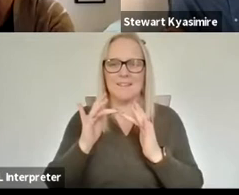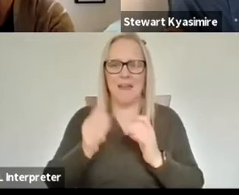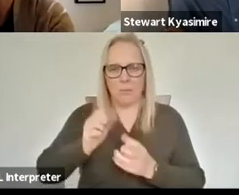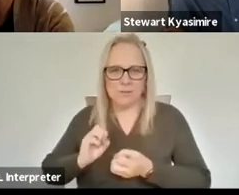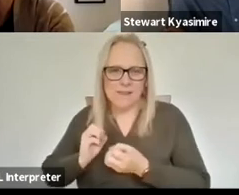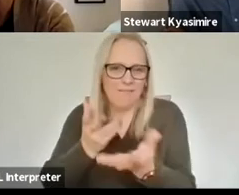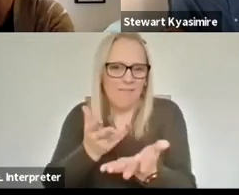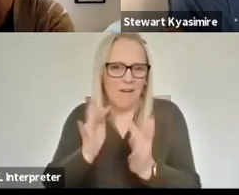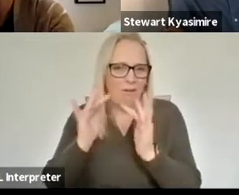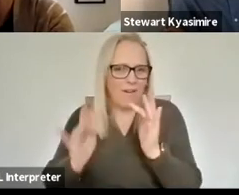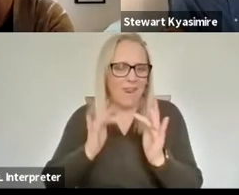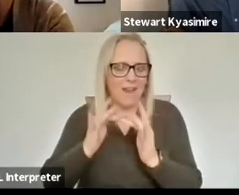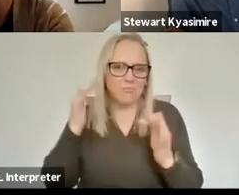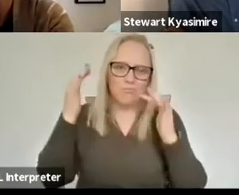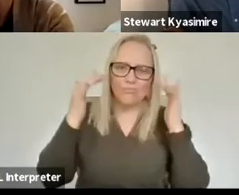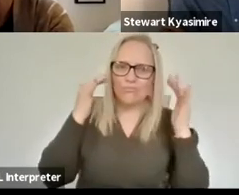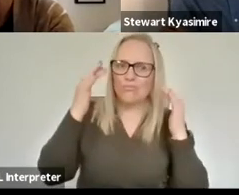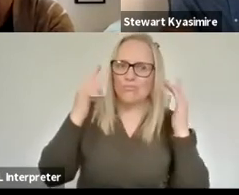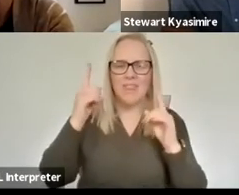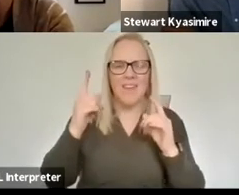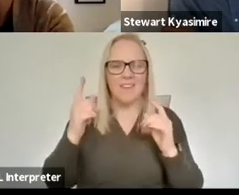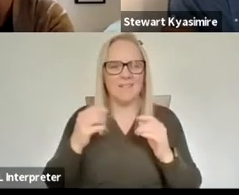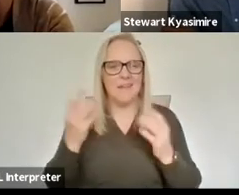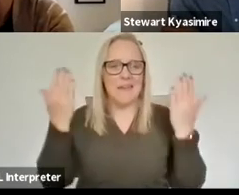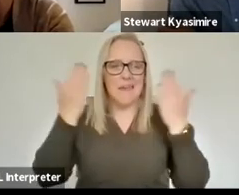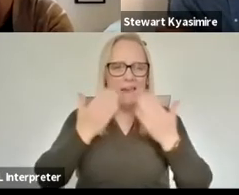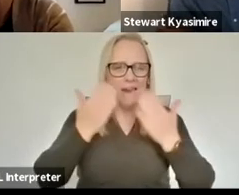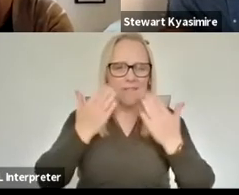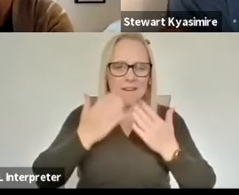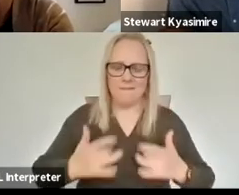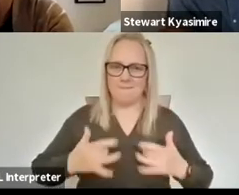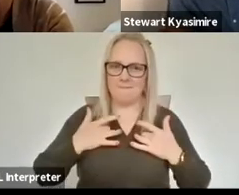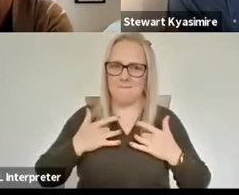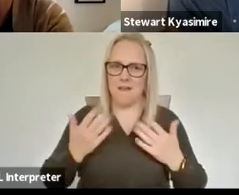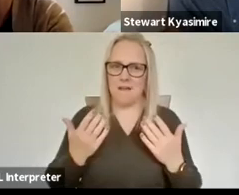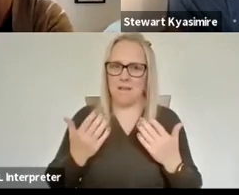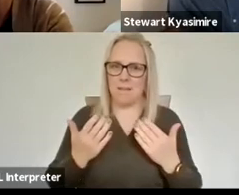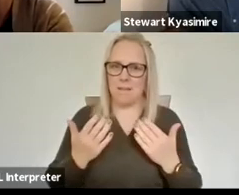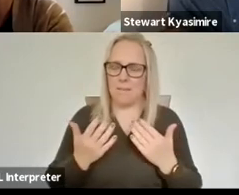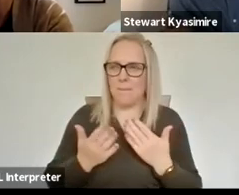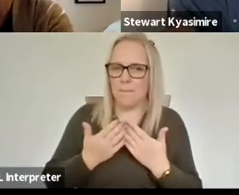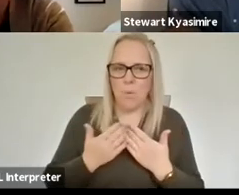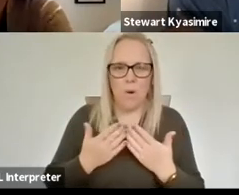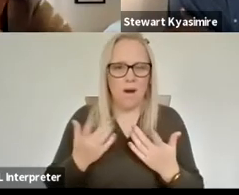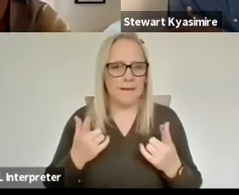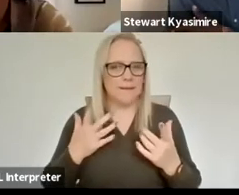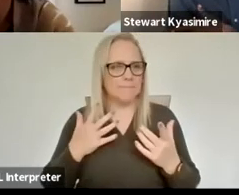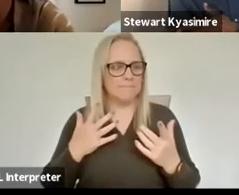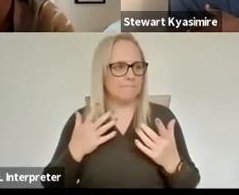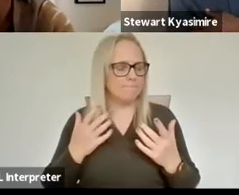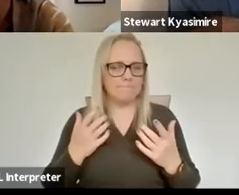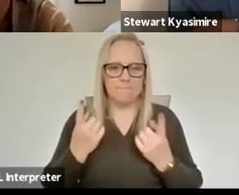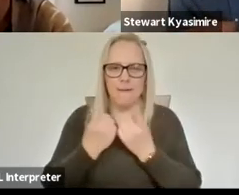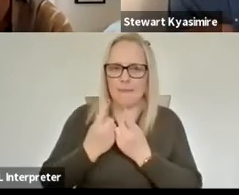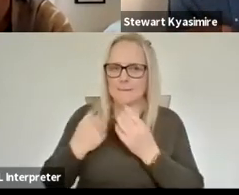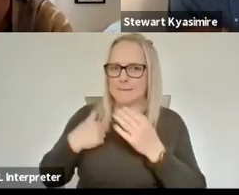and then and then actually coming to the end of the day and finding that i'm kind of much more conscious of where i'm i've got kind of you know things in the house that i want to look